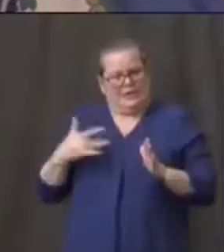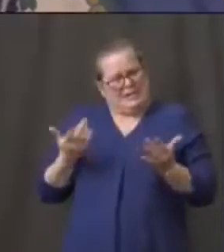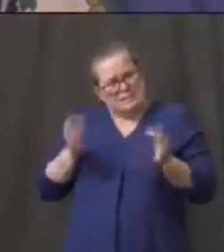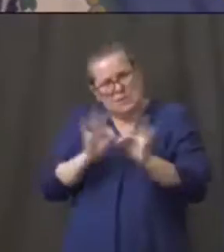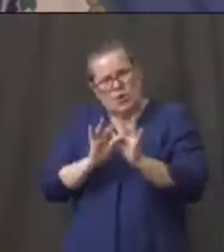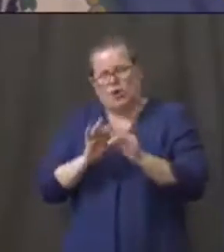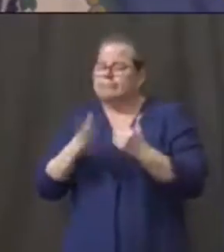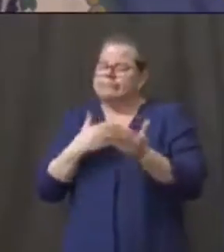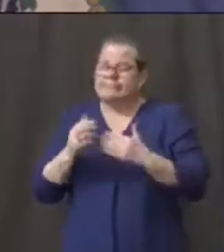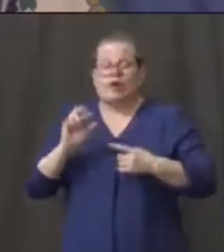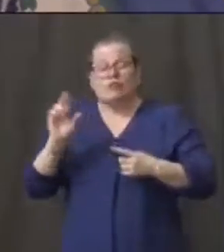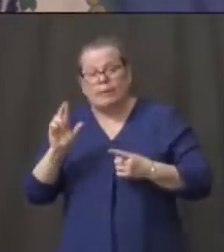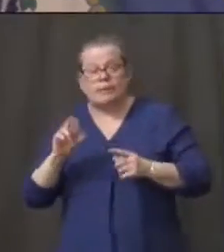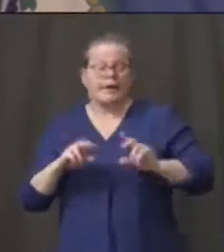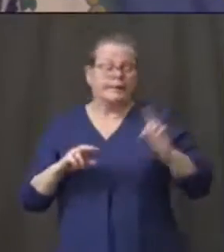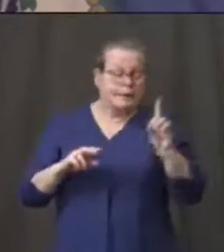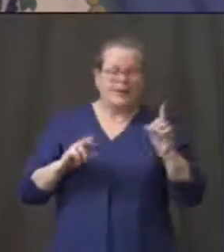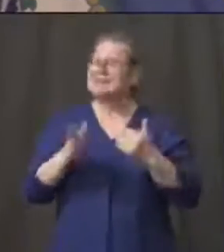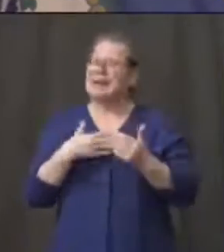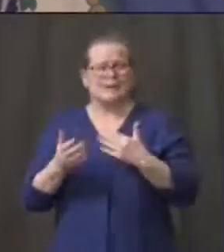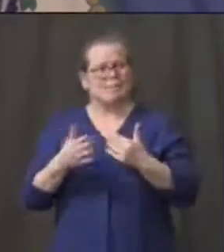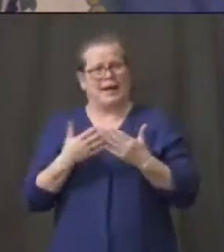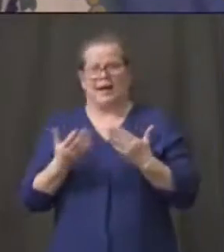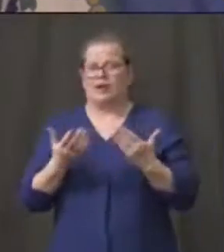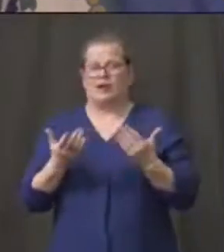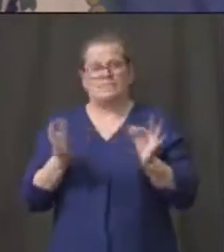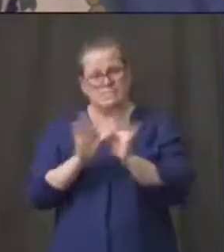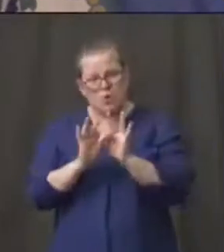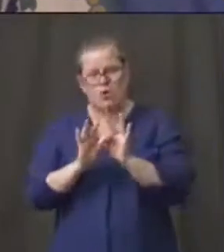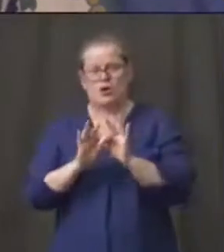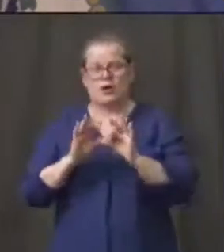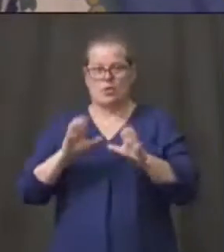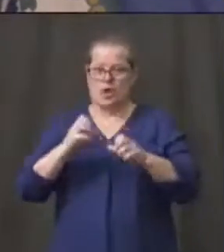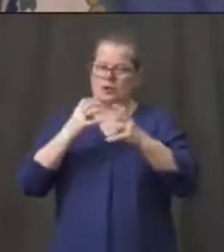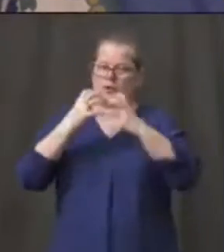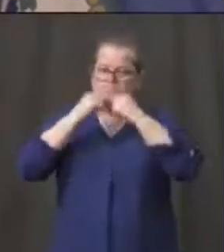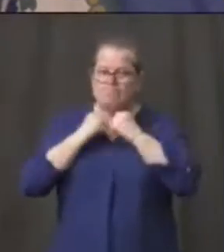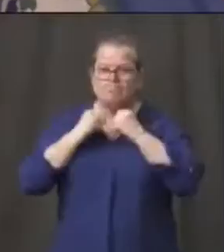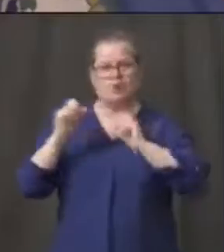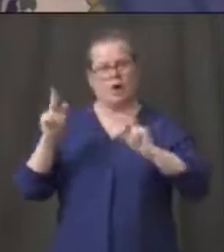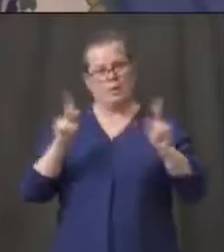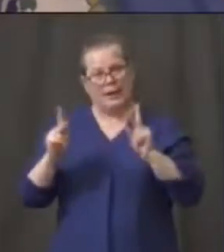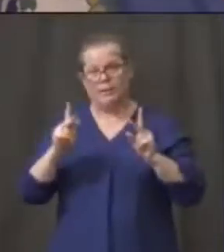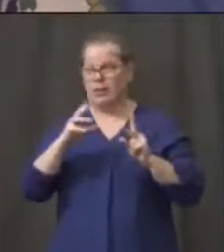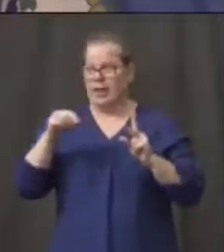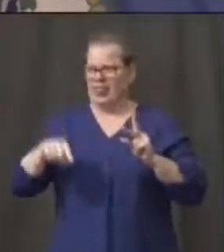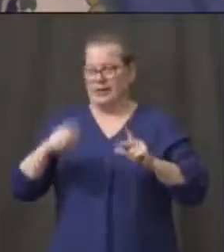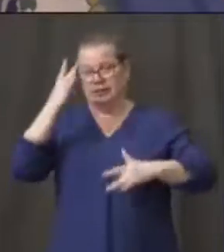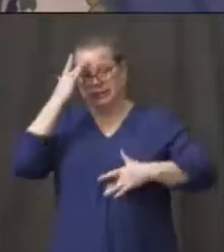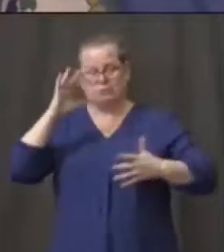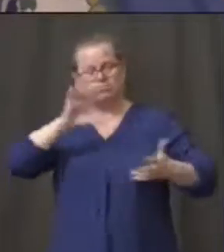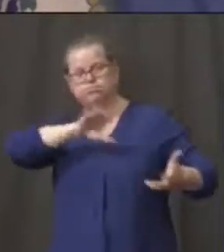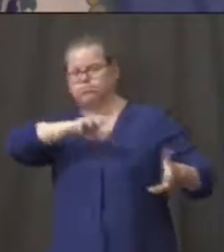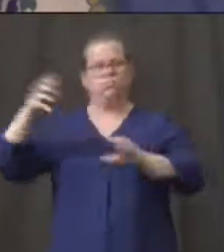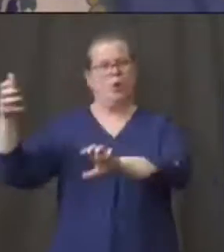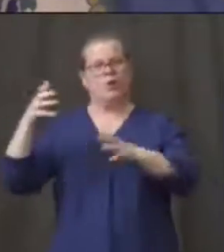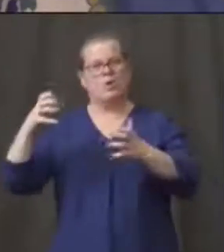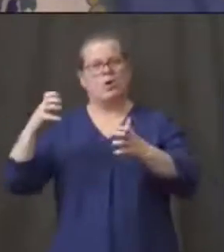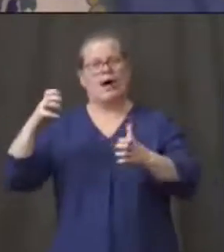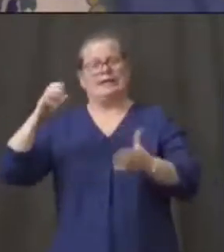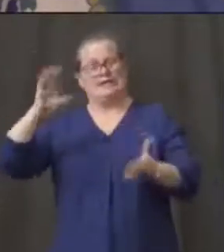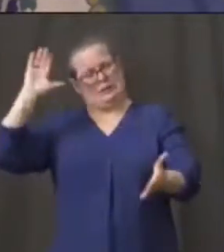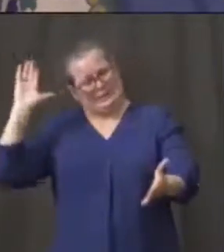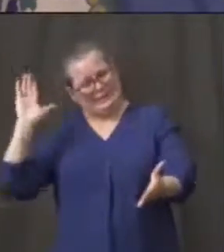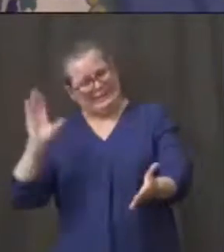the front lines and those who the governors are know how important it is to get this crisis behind us as soon as we can, but get it